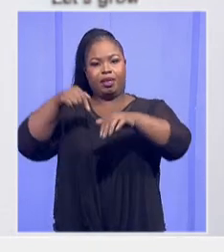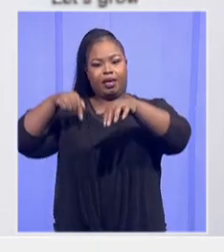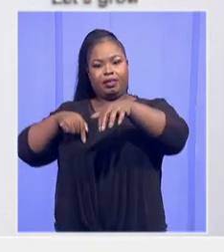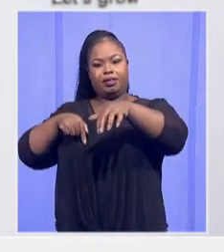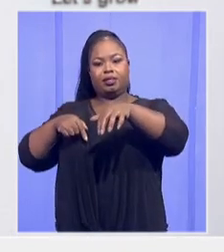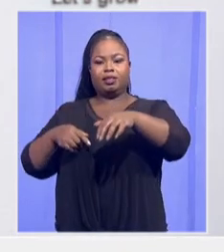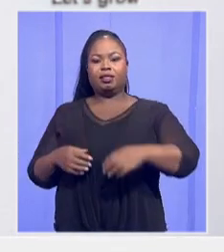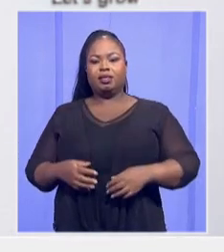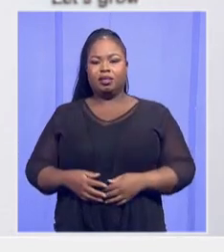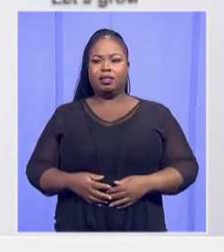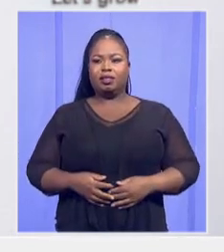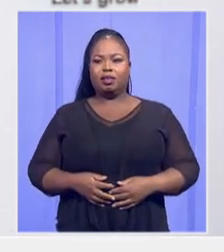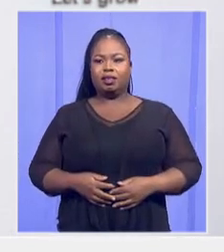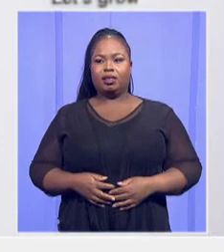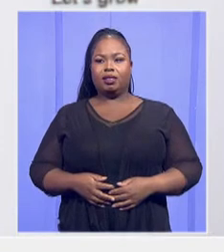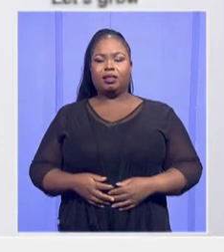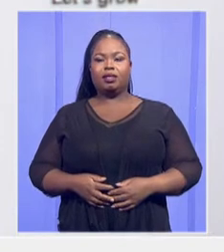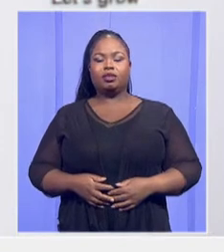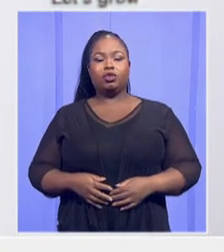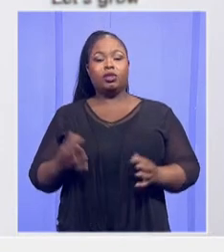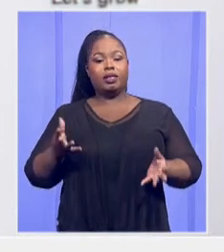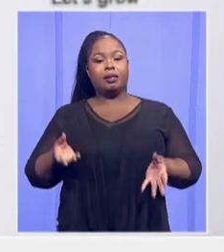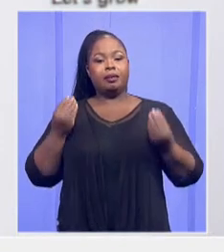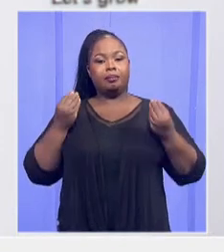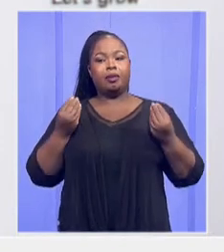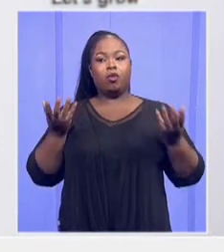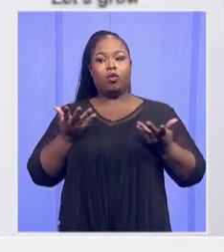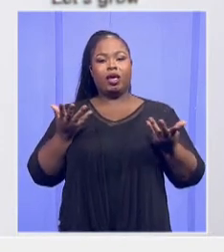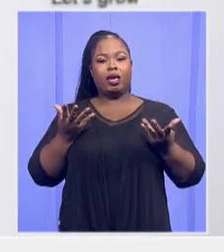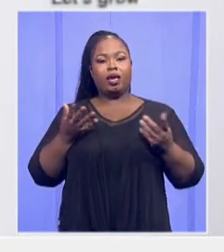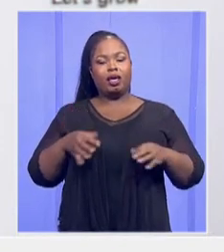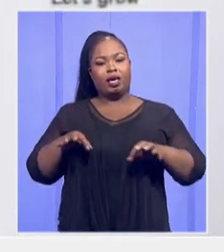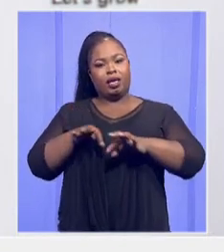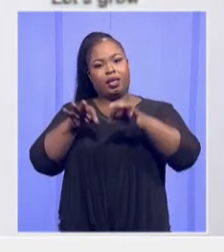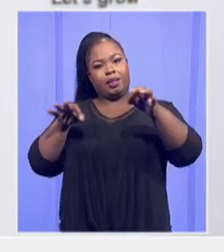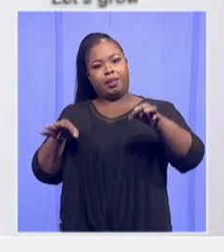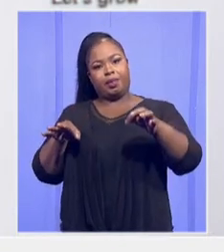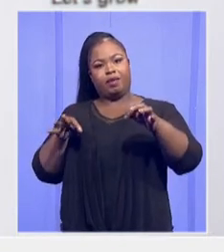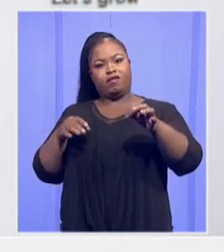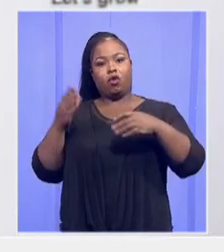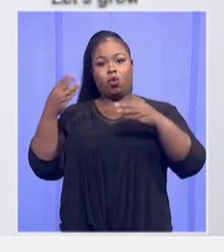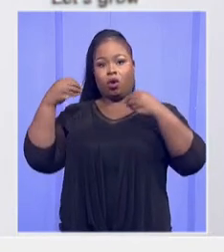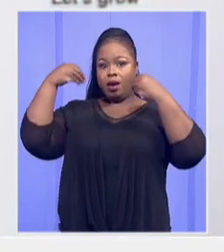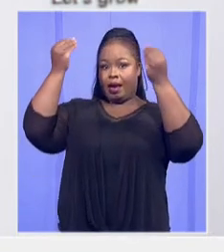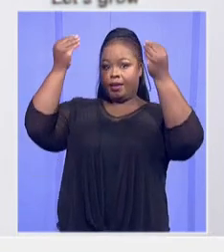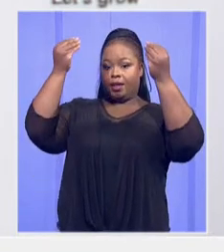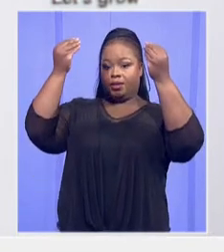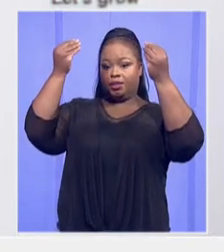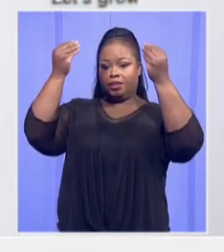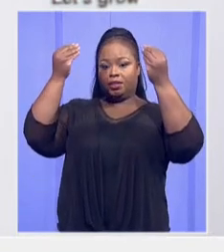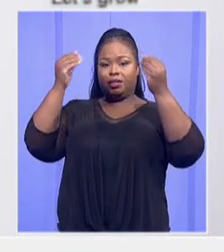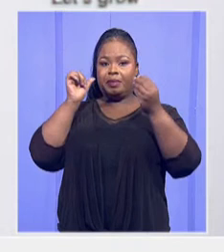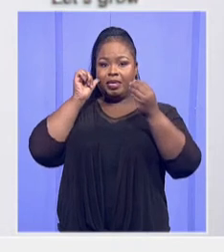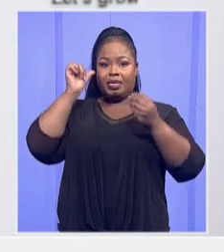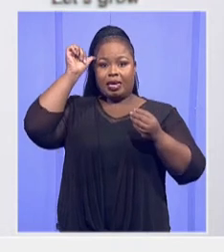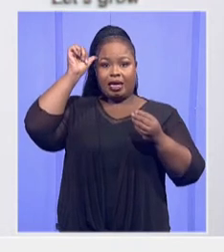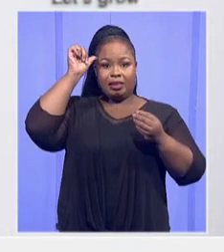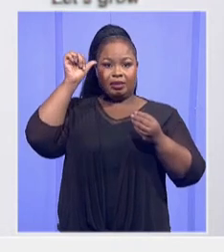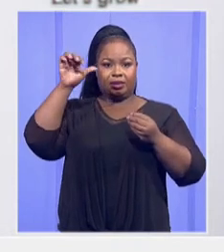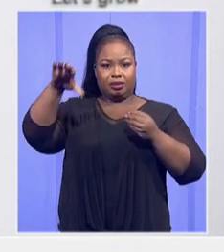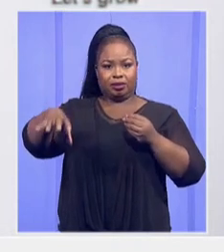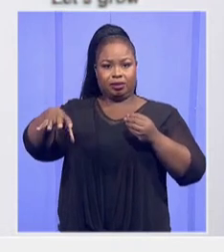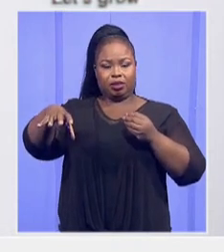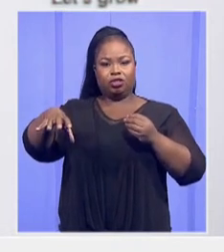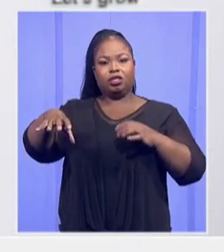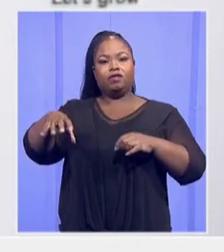So LUMGA was found in the tank of a senior toilet. Not appropriate for her because she was found in the adult section.